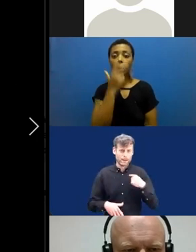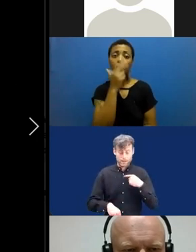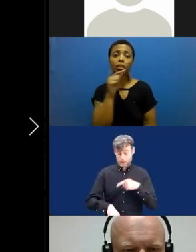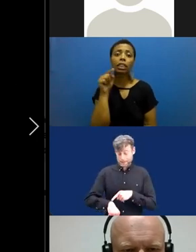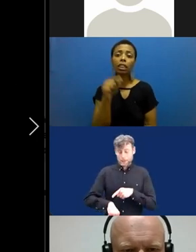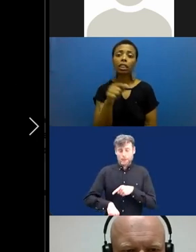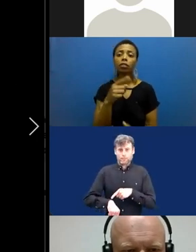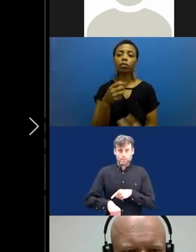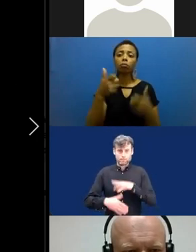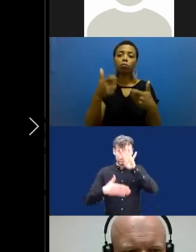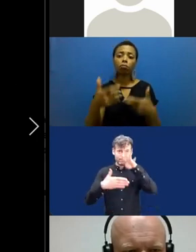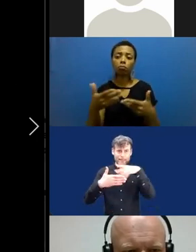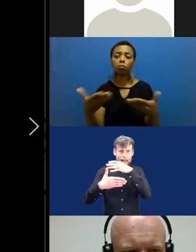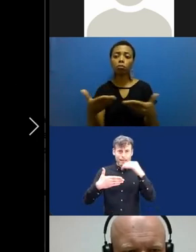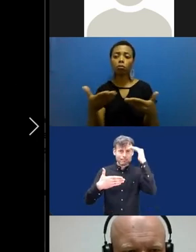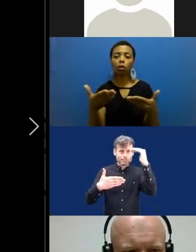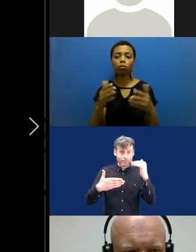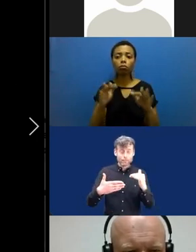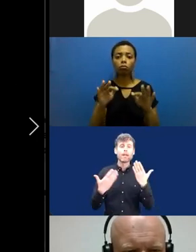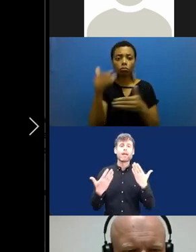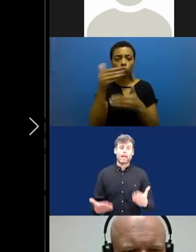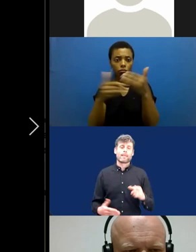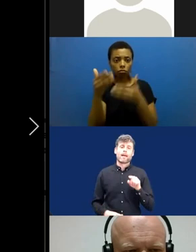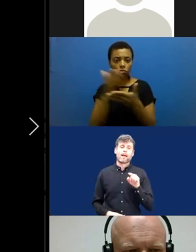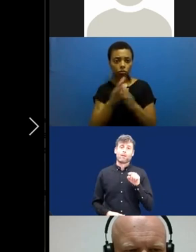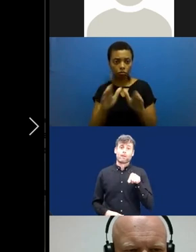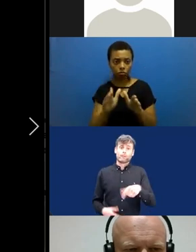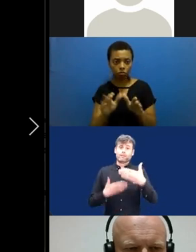final presentation in this session.